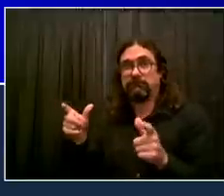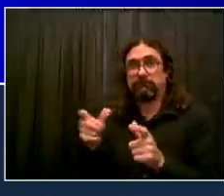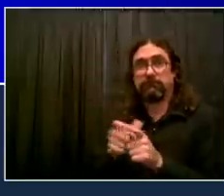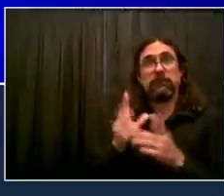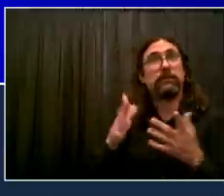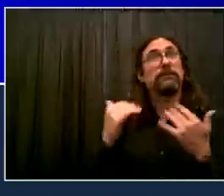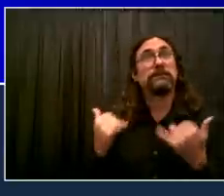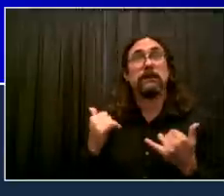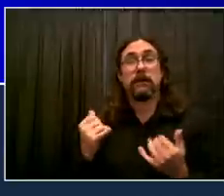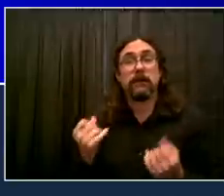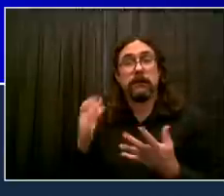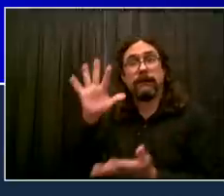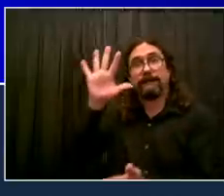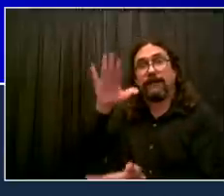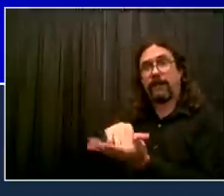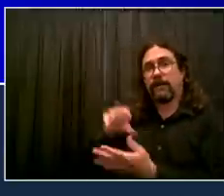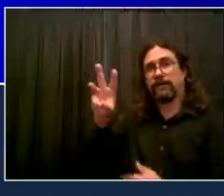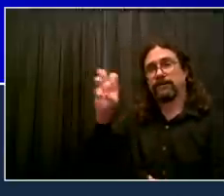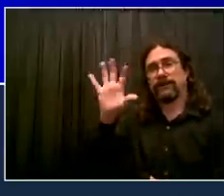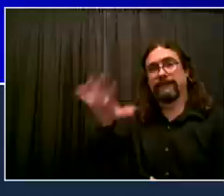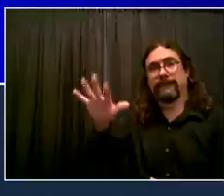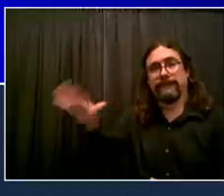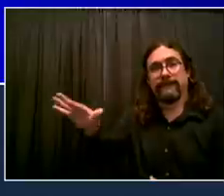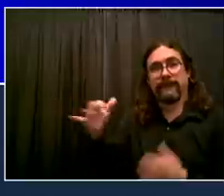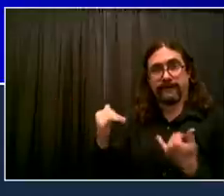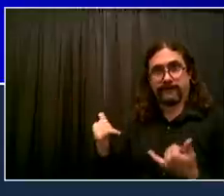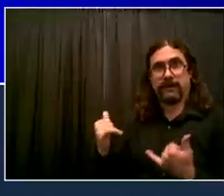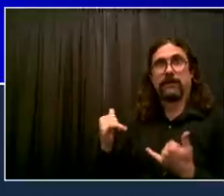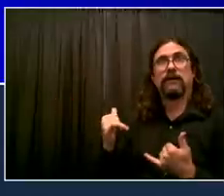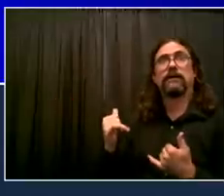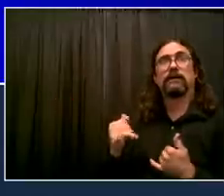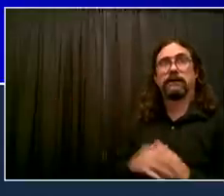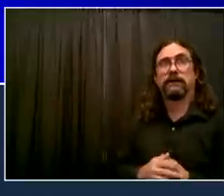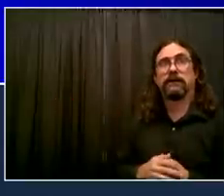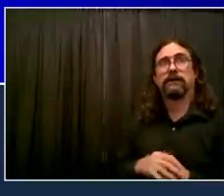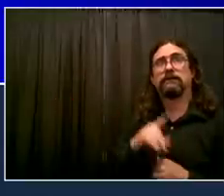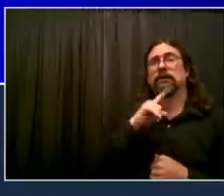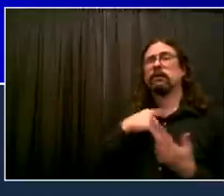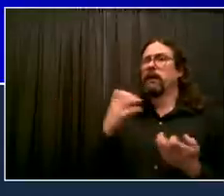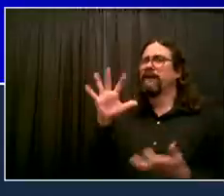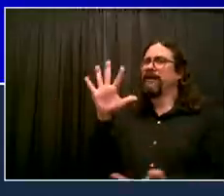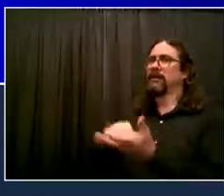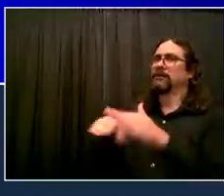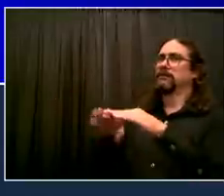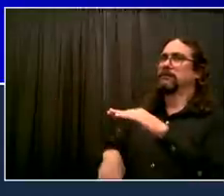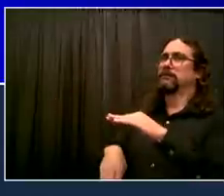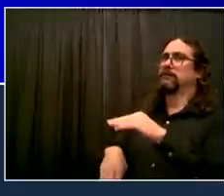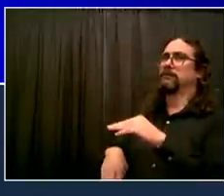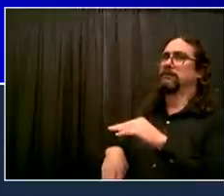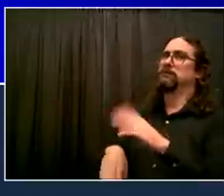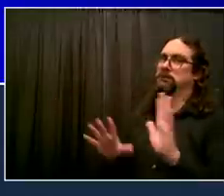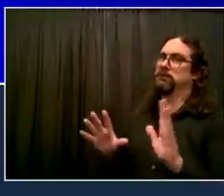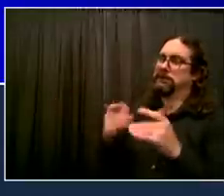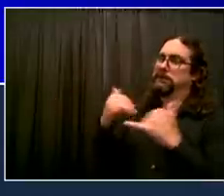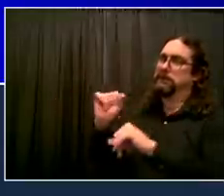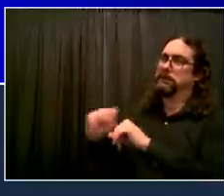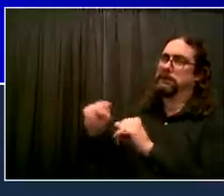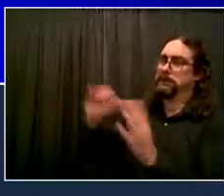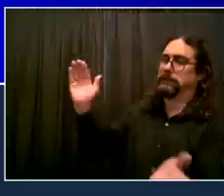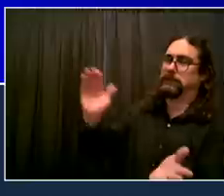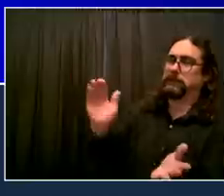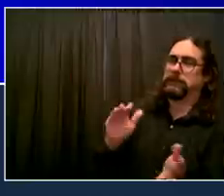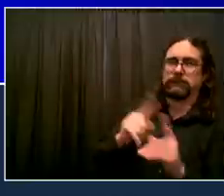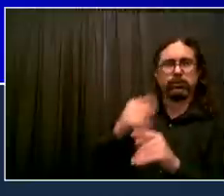weeks, we'll be able to get this number under 5,000. I want to get under 5,000. I want to see the jail population go to